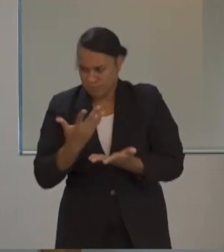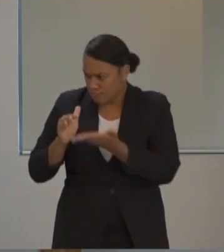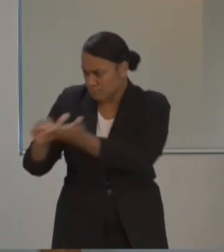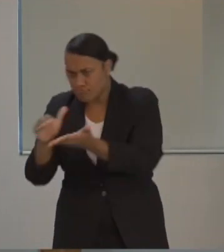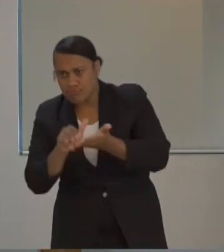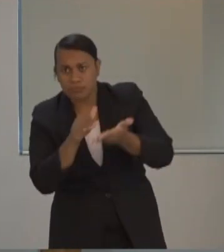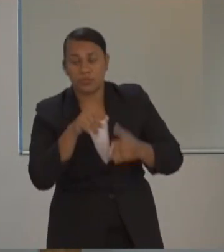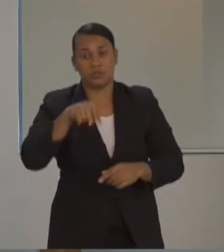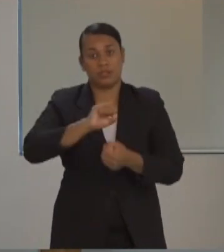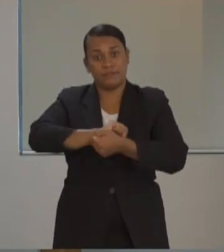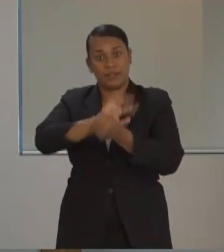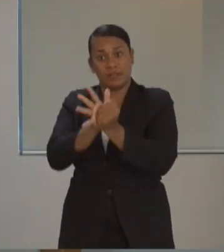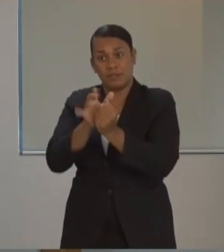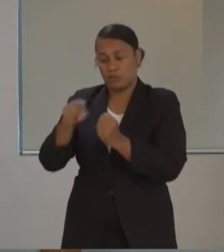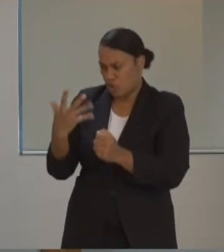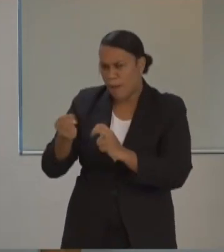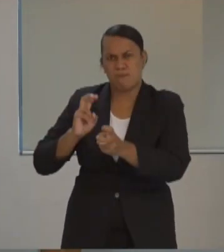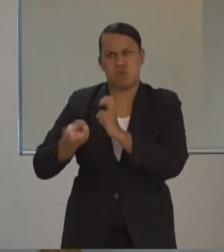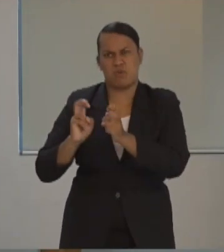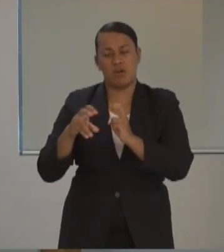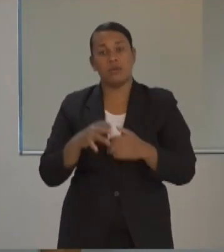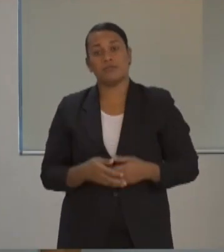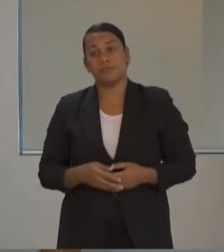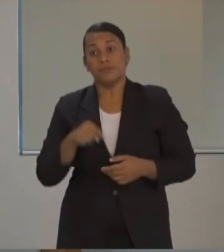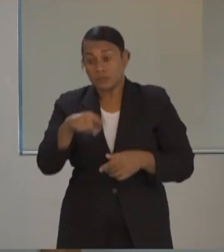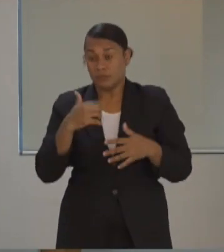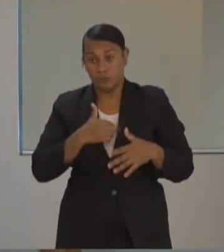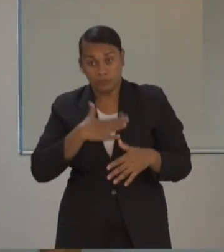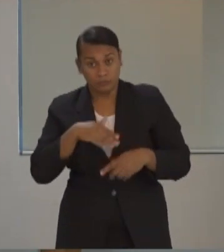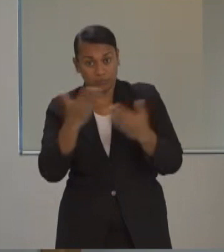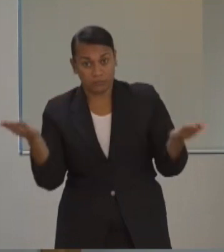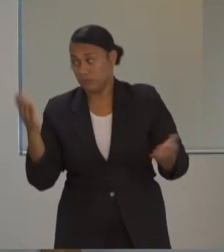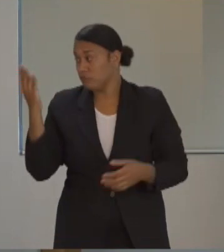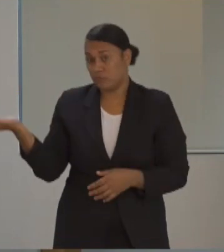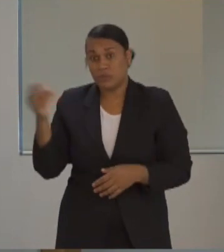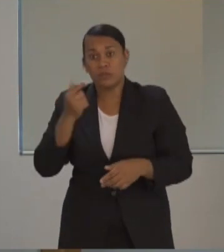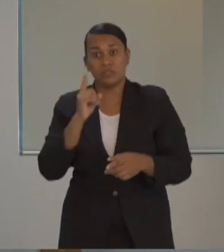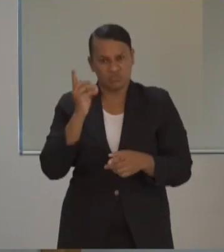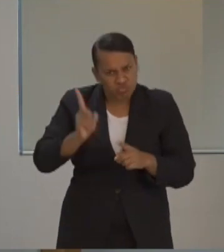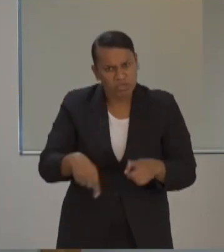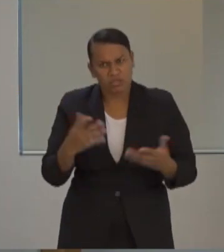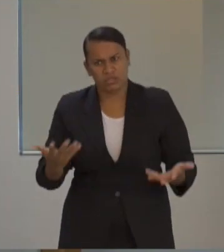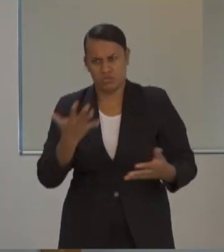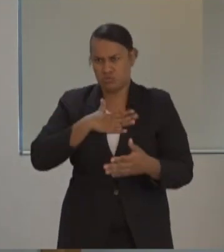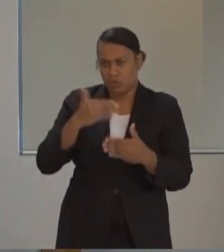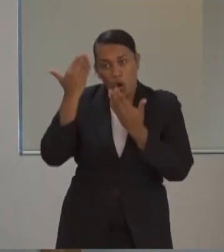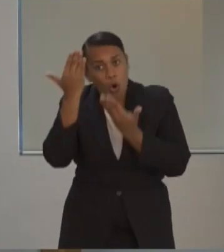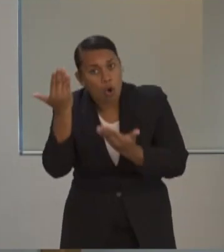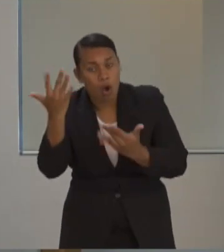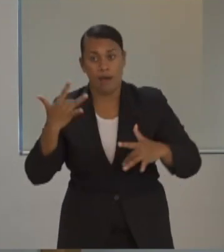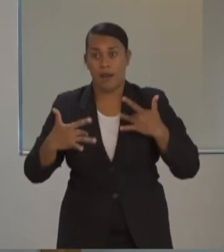-19. I want to begin today by honouring the life of Mr. Mordikei